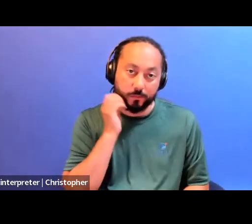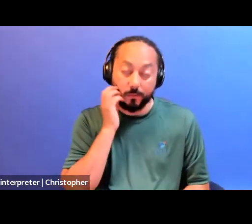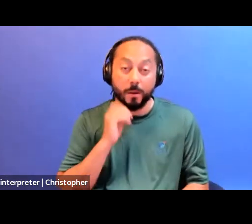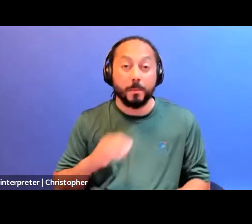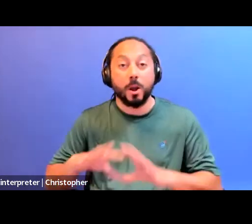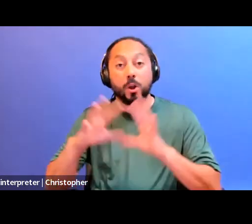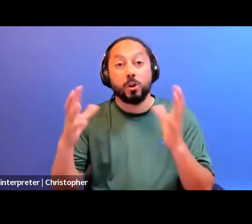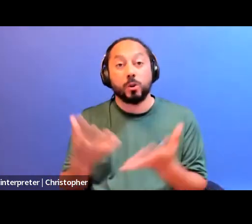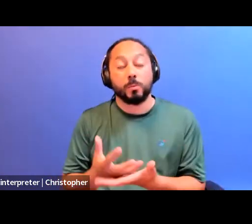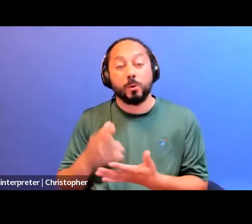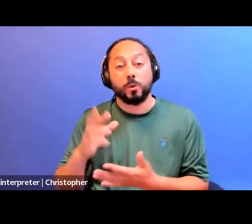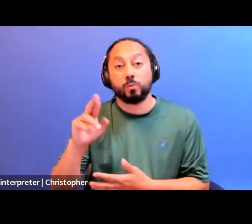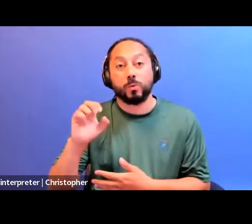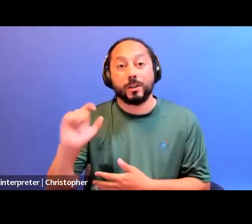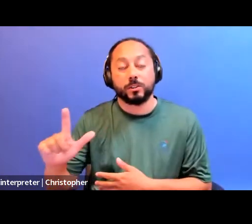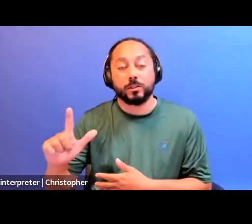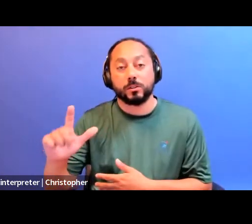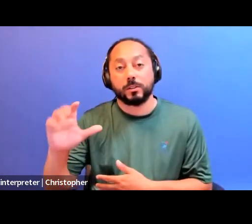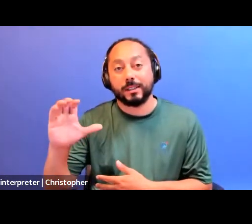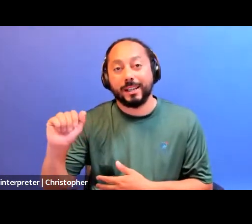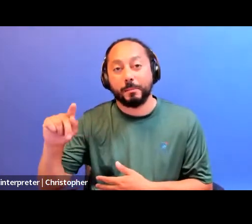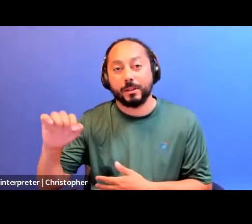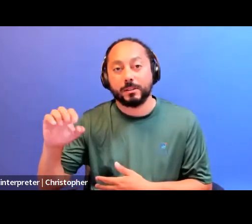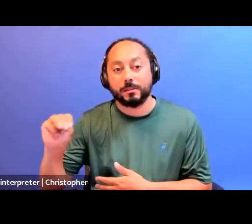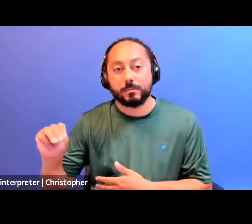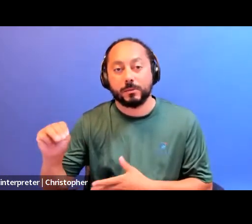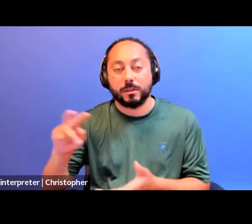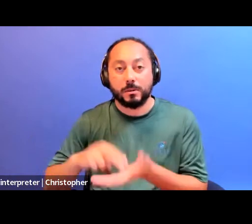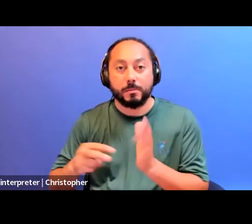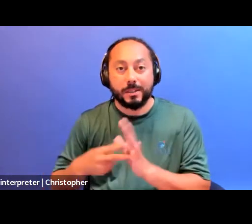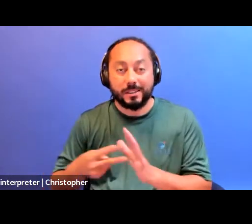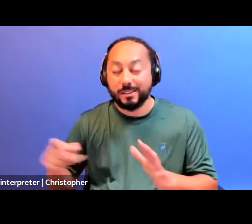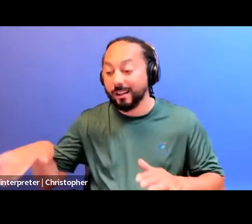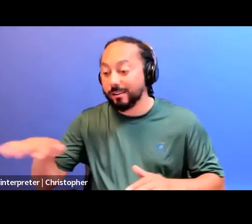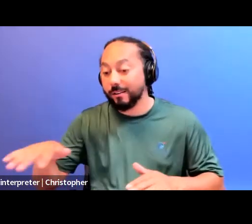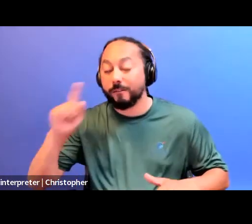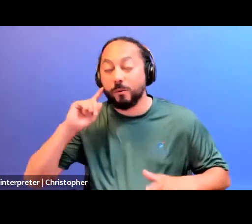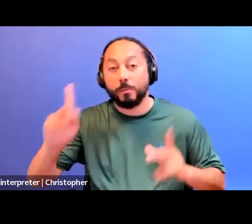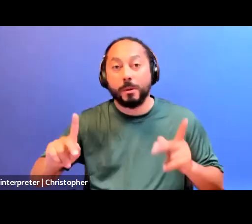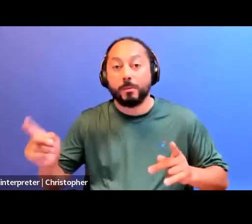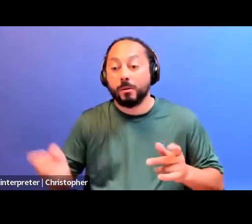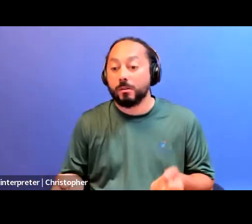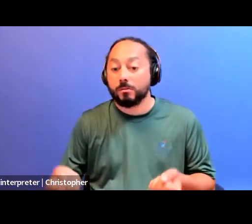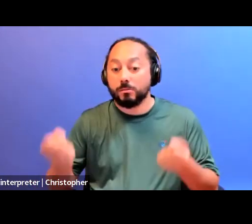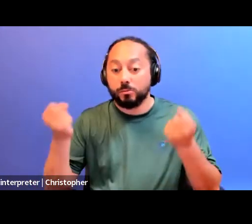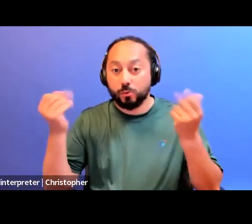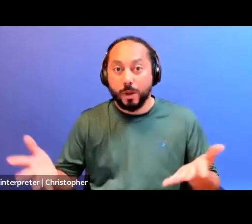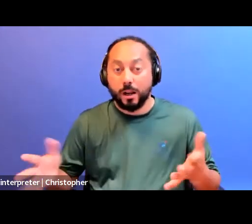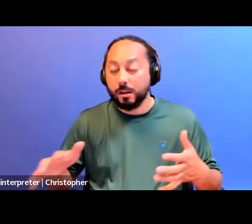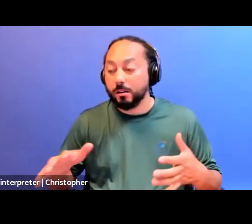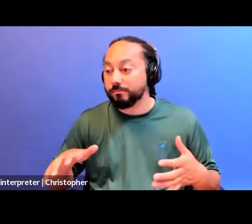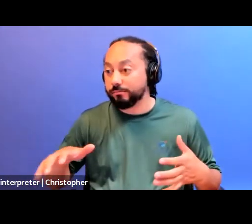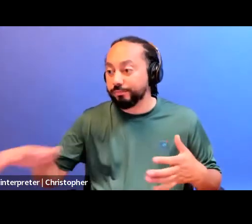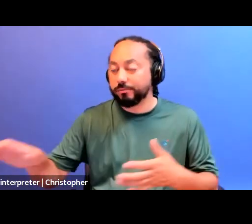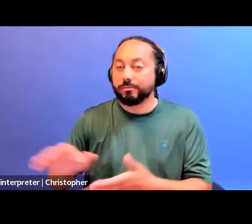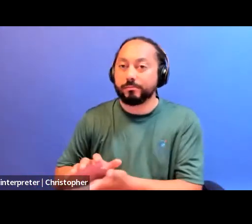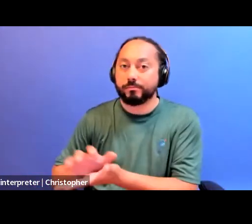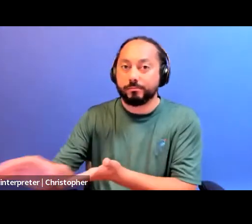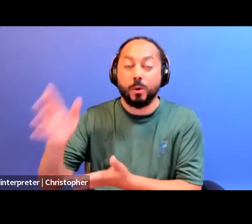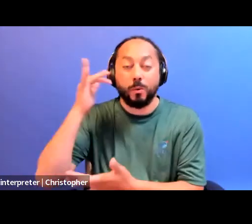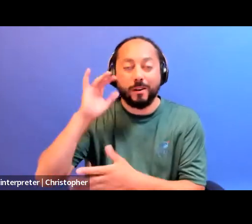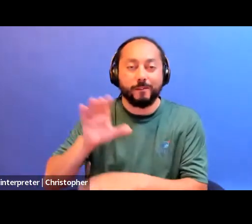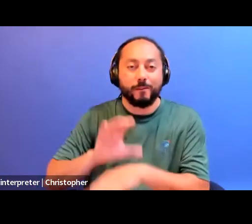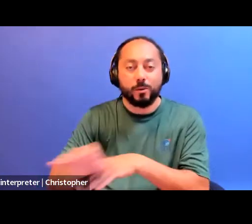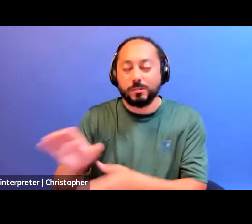global cities as destinations for surplus populations, migrating because of forced dislocations resulting